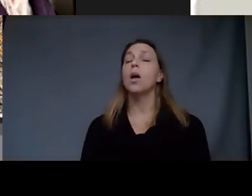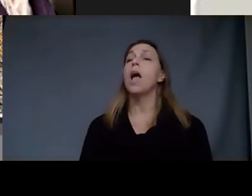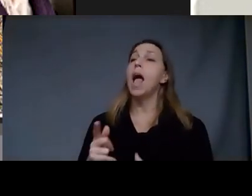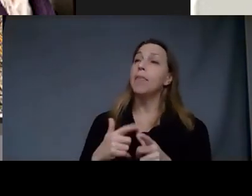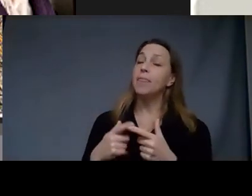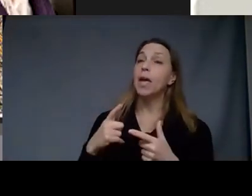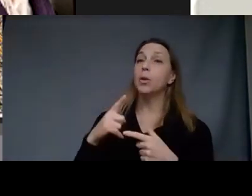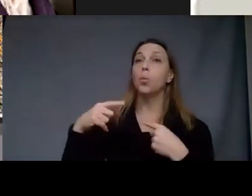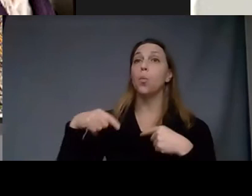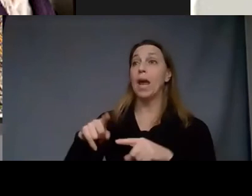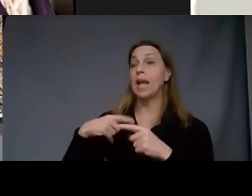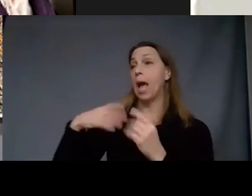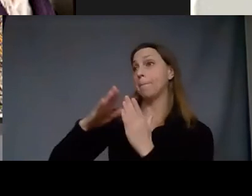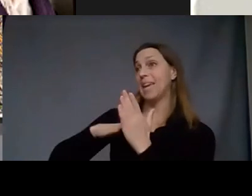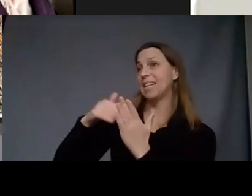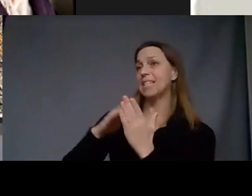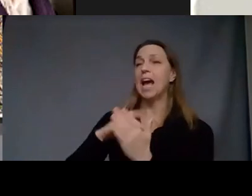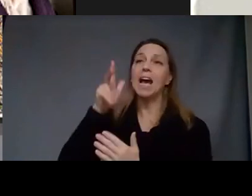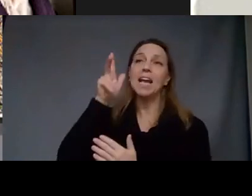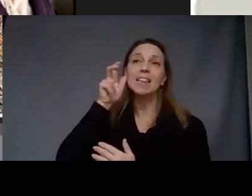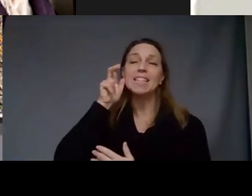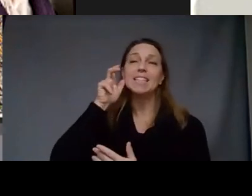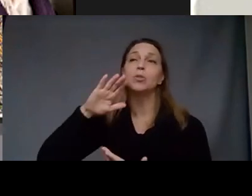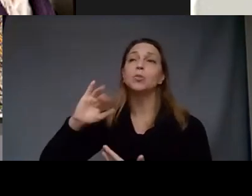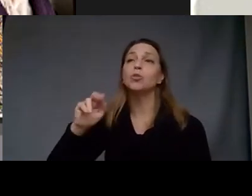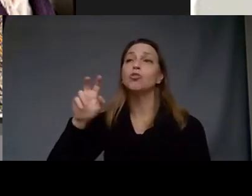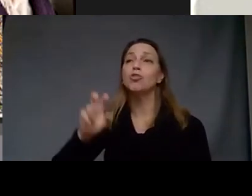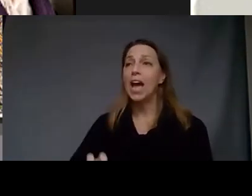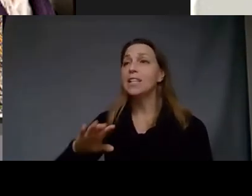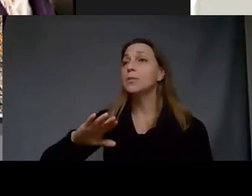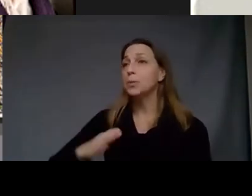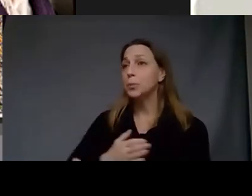I often listen to jazz and